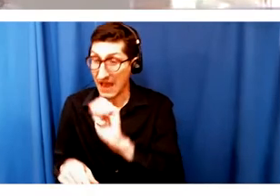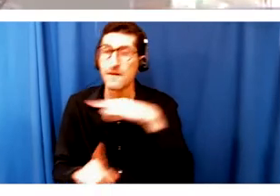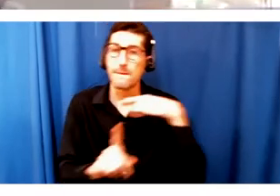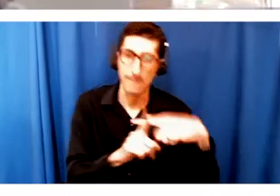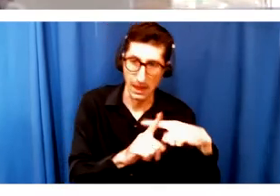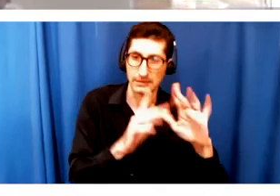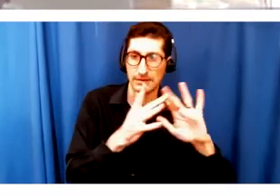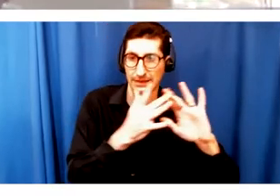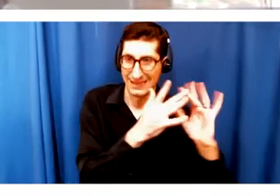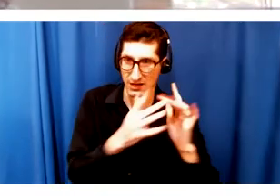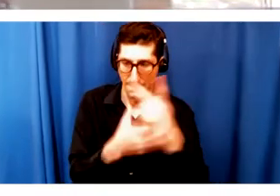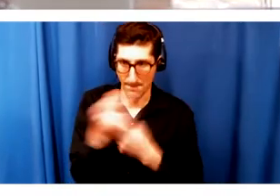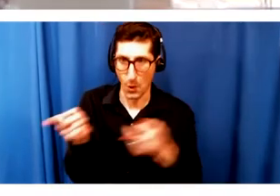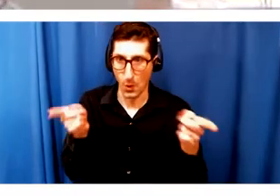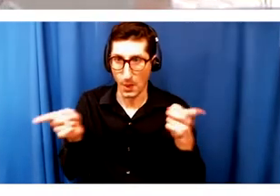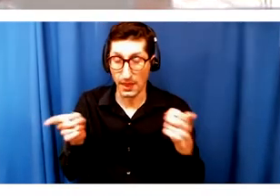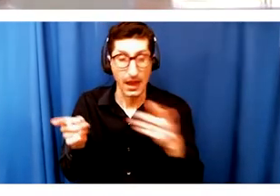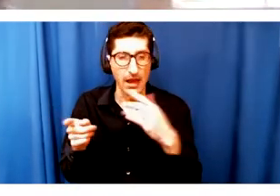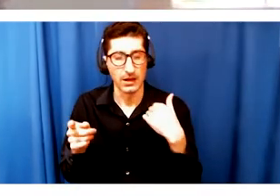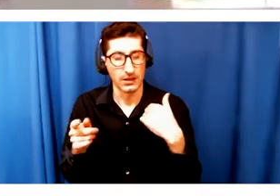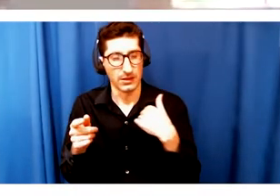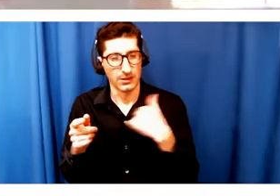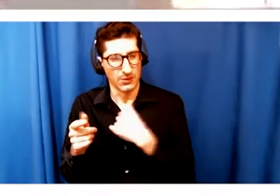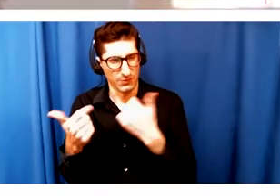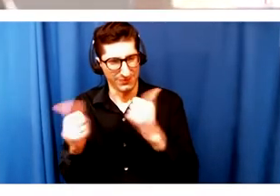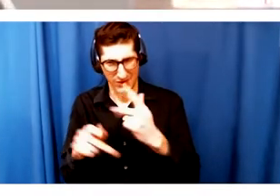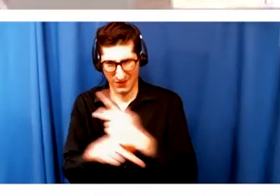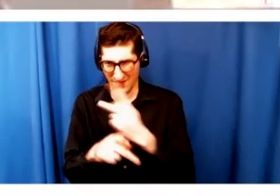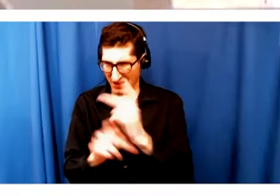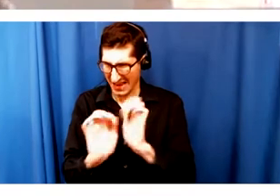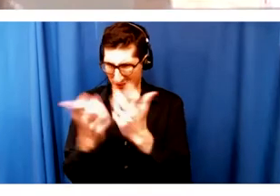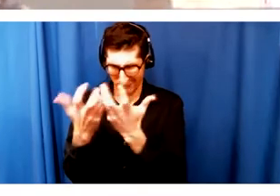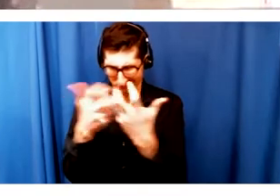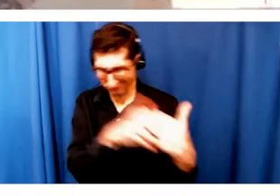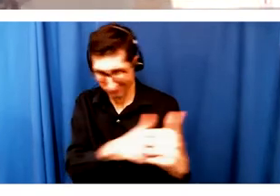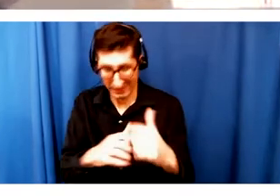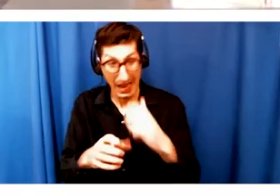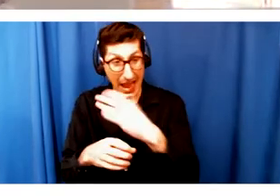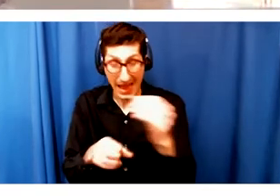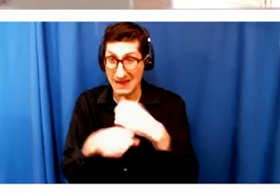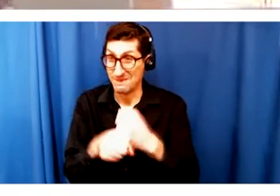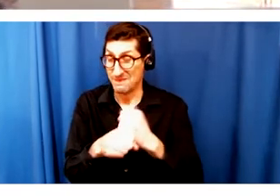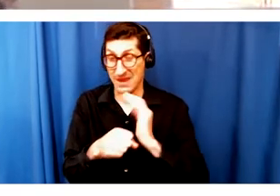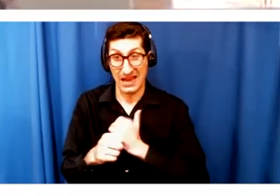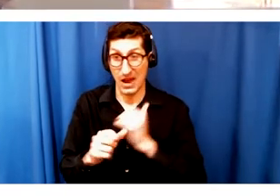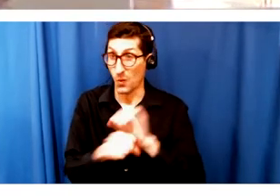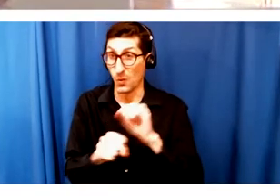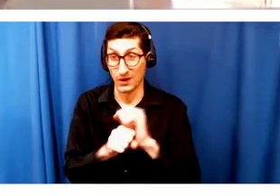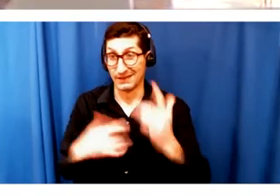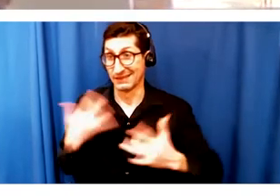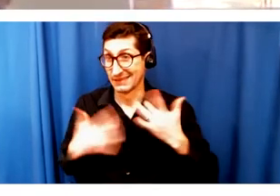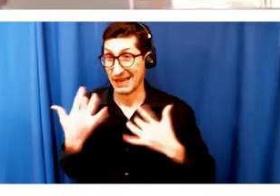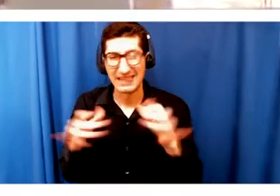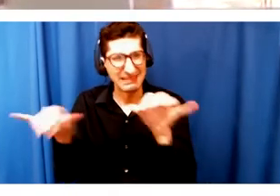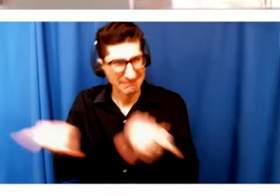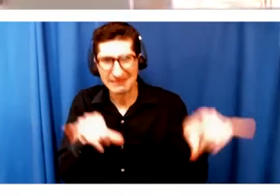out what are the different things, how to make this work and how to make it exciting as everybody is. But also, what is that component that the